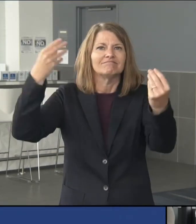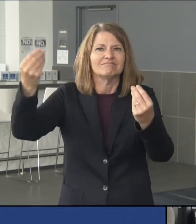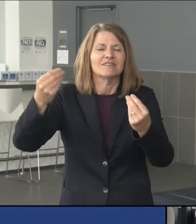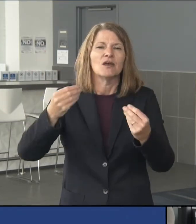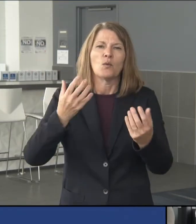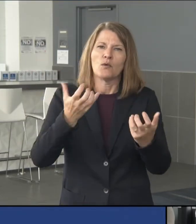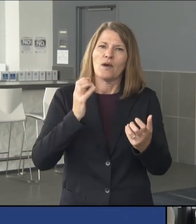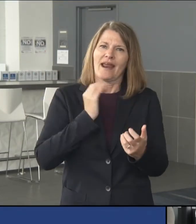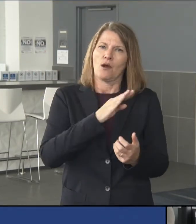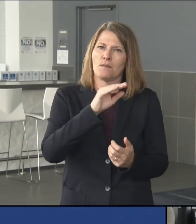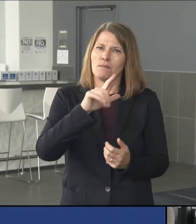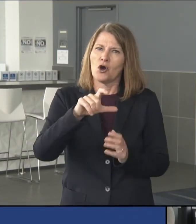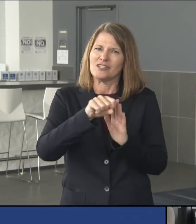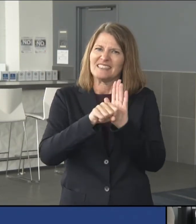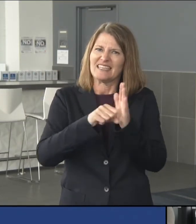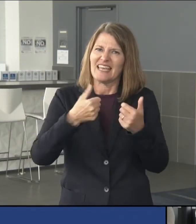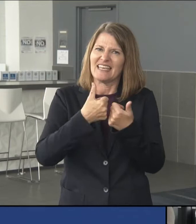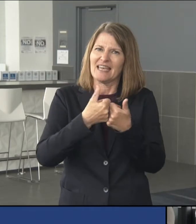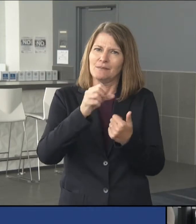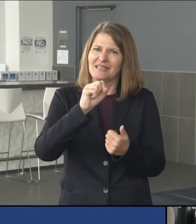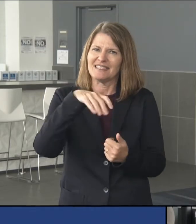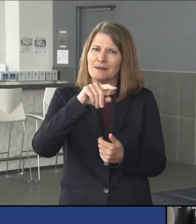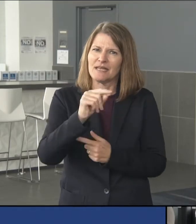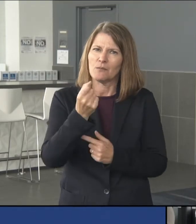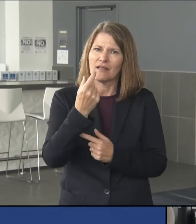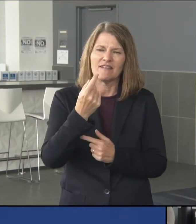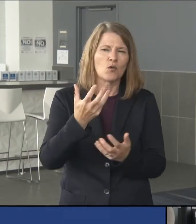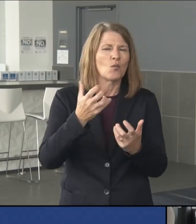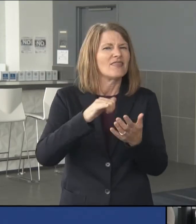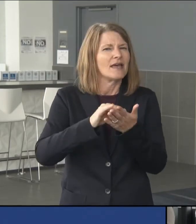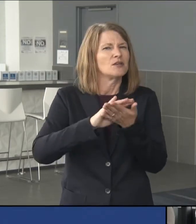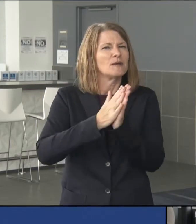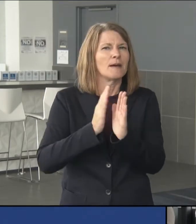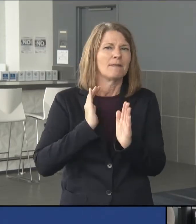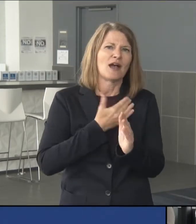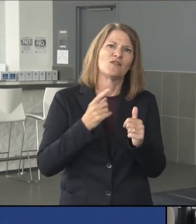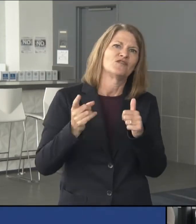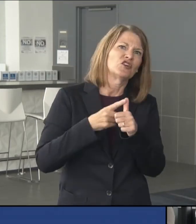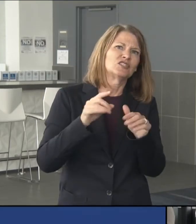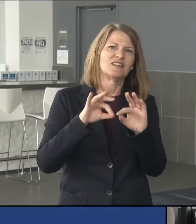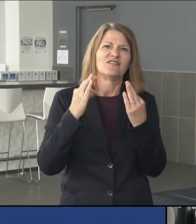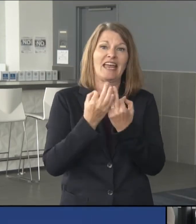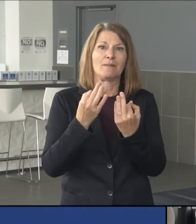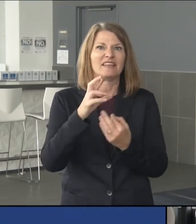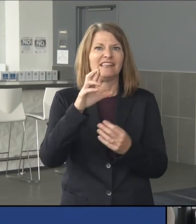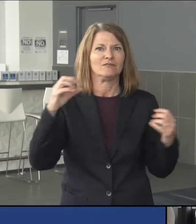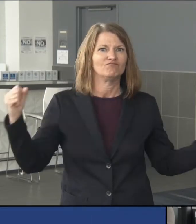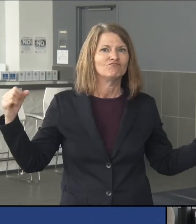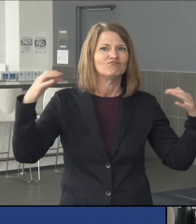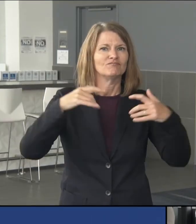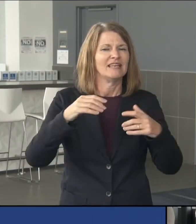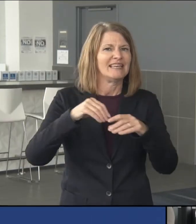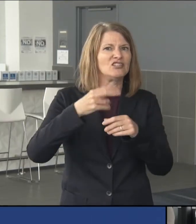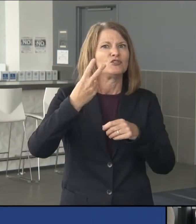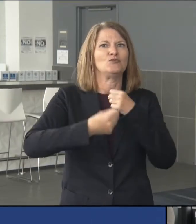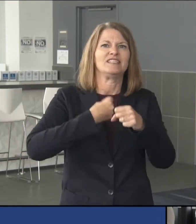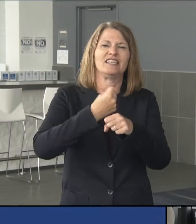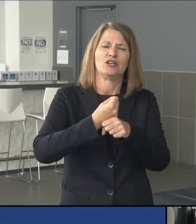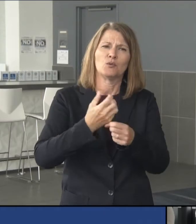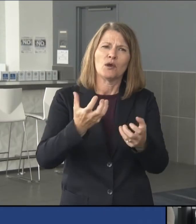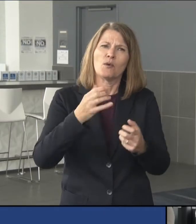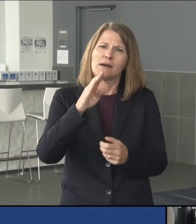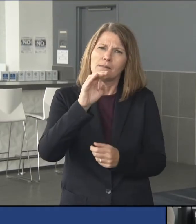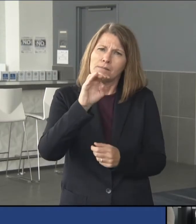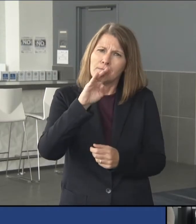September 11th to be our first family reunion in almost two years, and we want Beaver Stadium and all of Happy